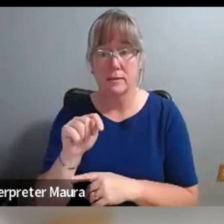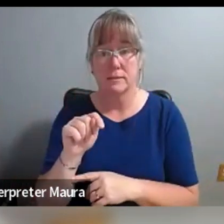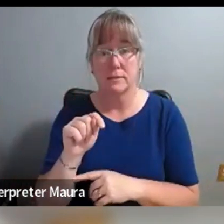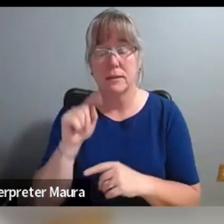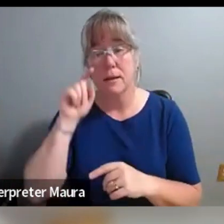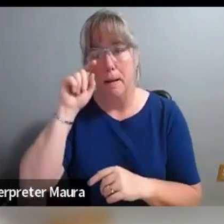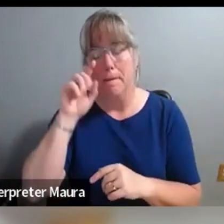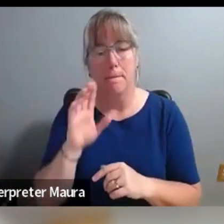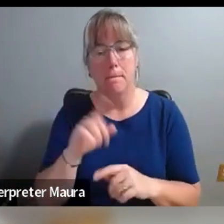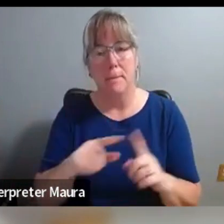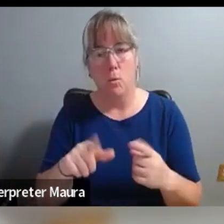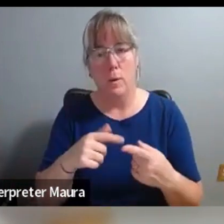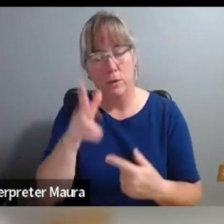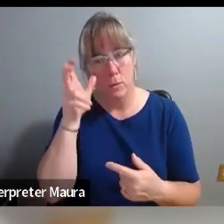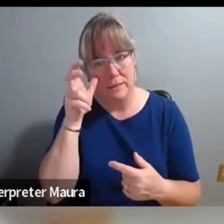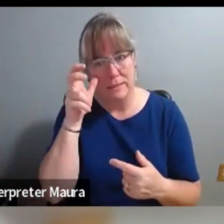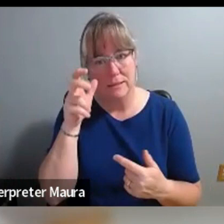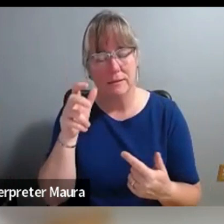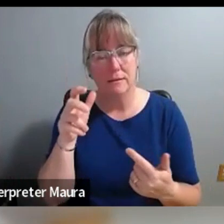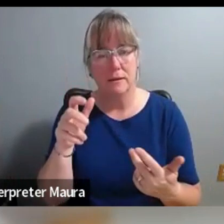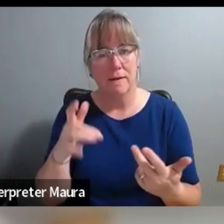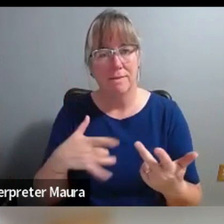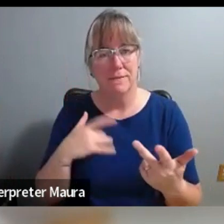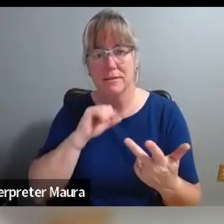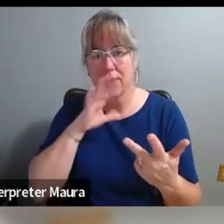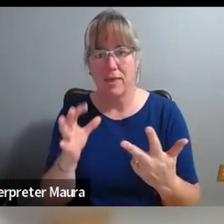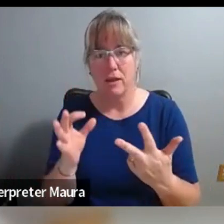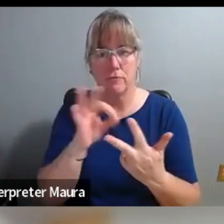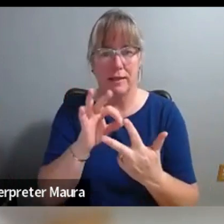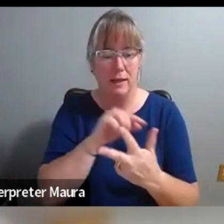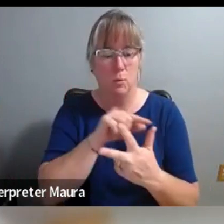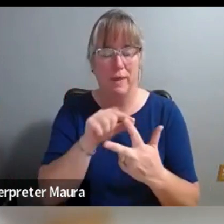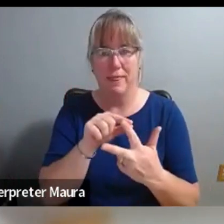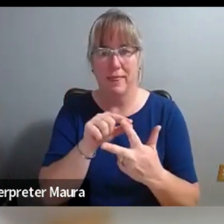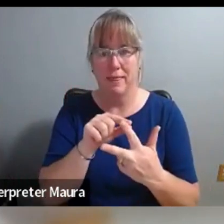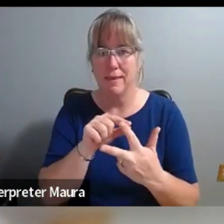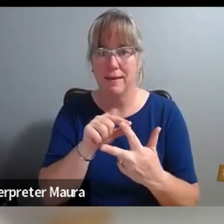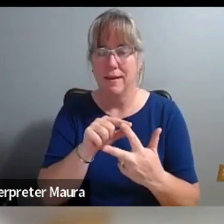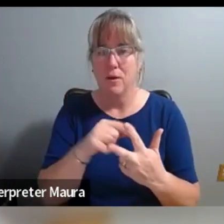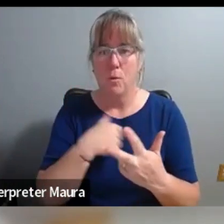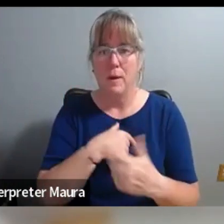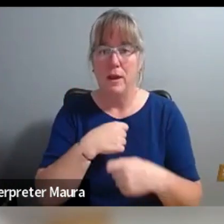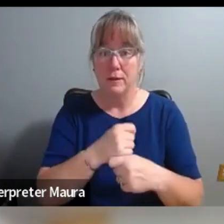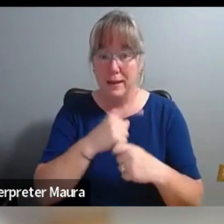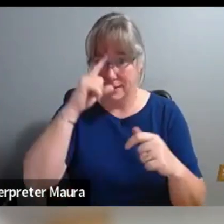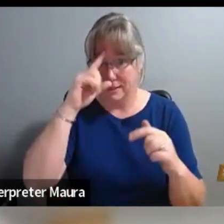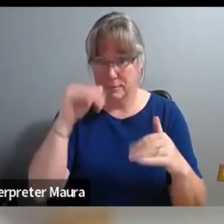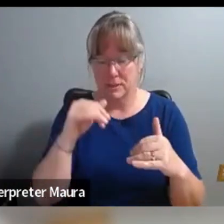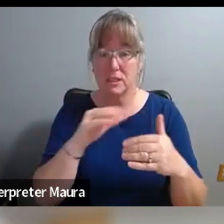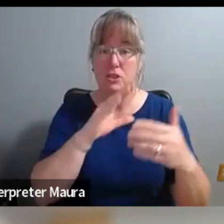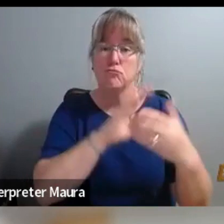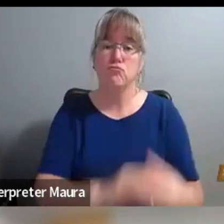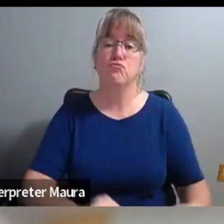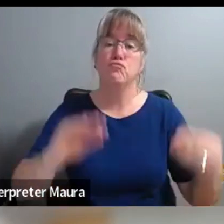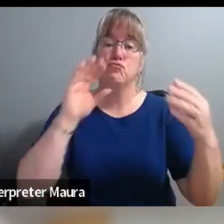it didn't feel related at all to the rest of the podcast that we had made because we had created this expectation of this narrative